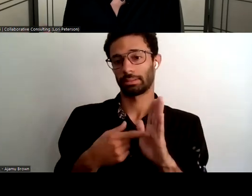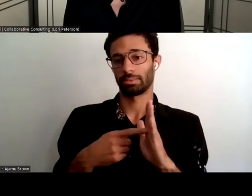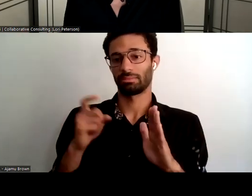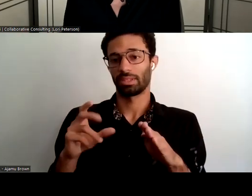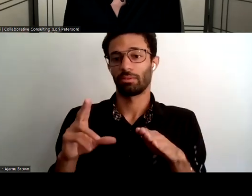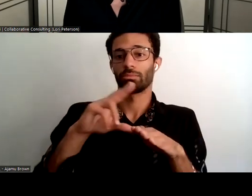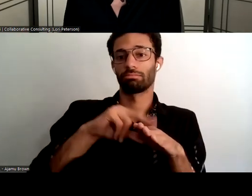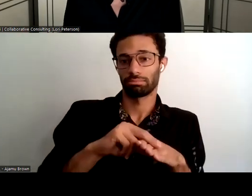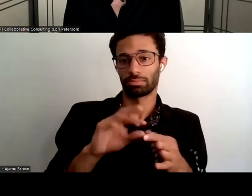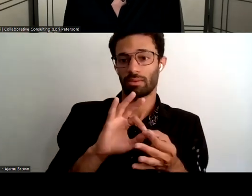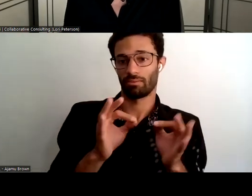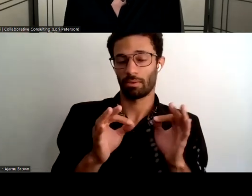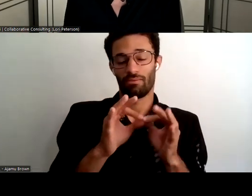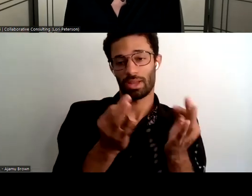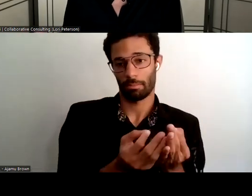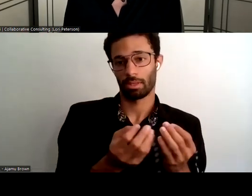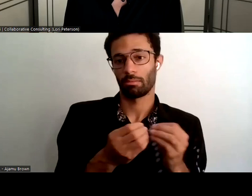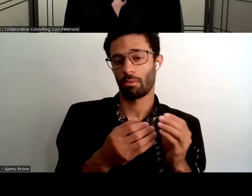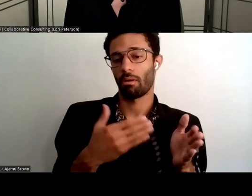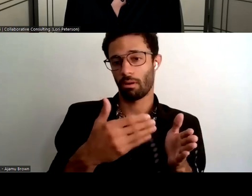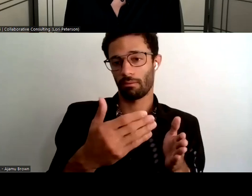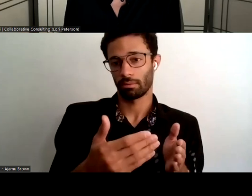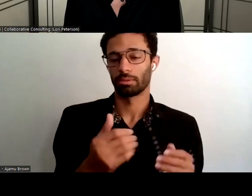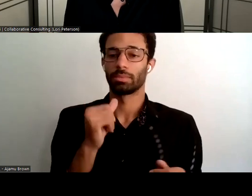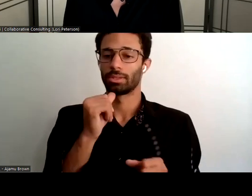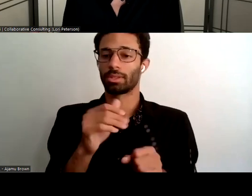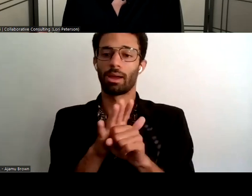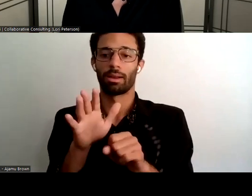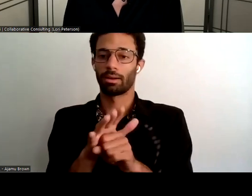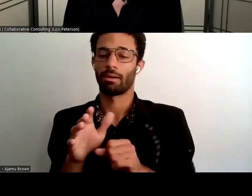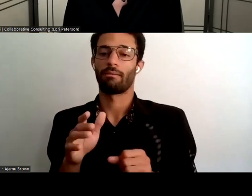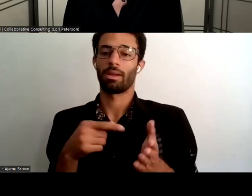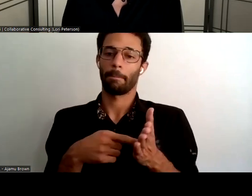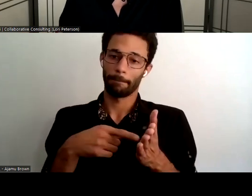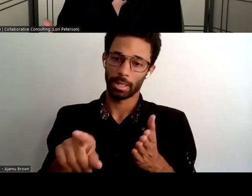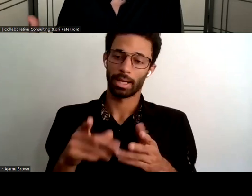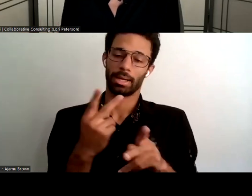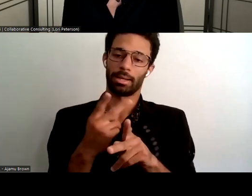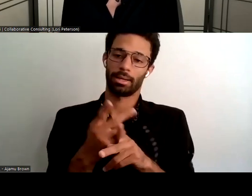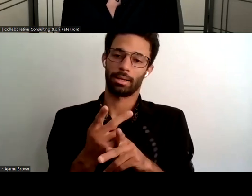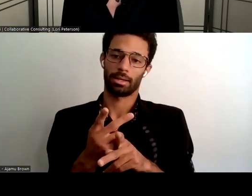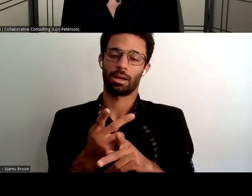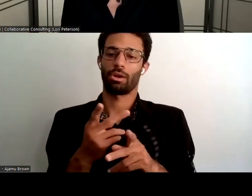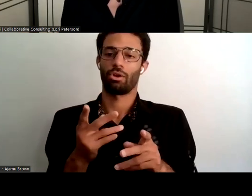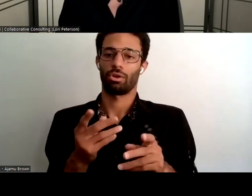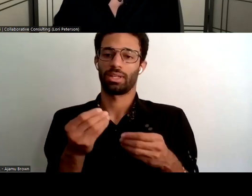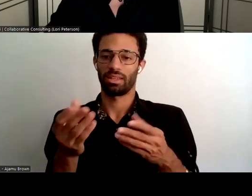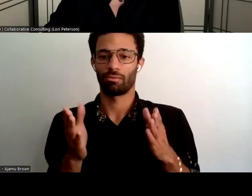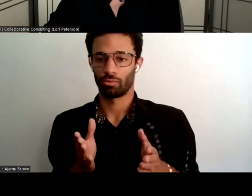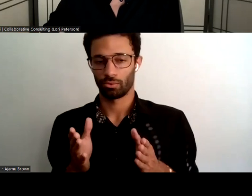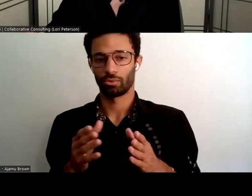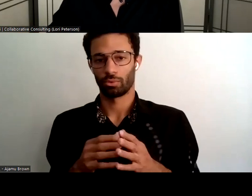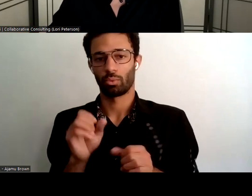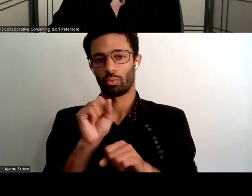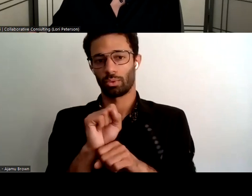because there's not enough caregiver work paid caregiver workforce the challenge with that is a lot of uh family members are